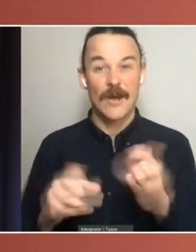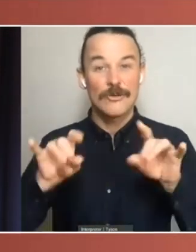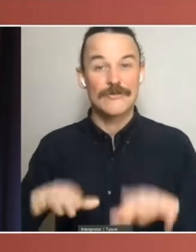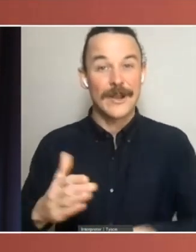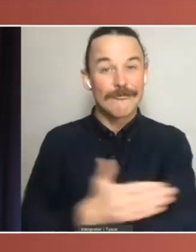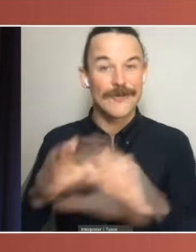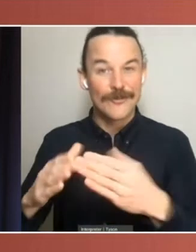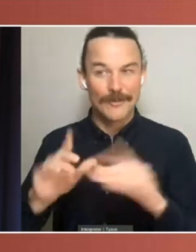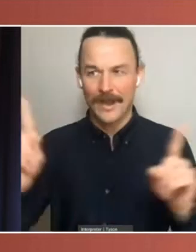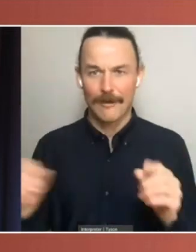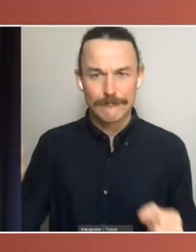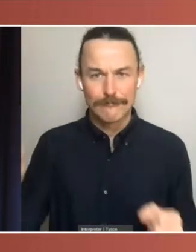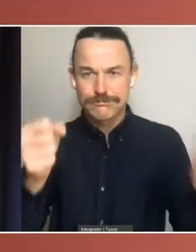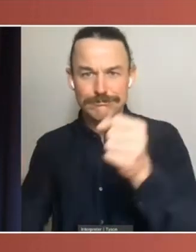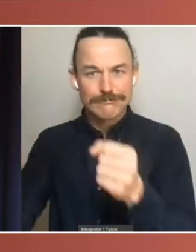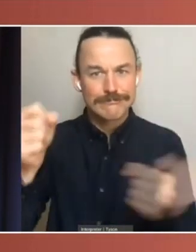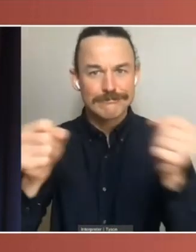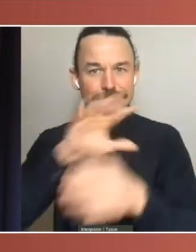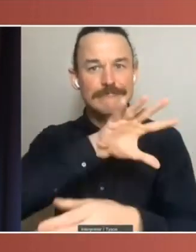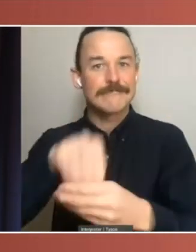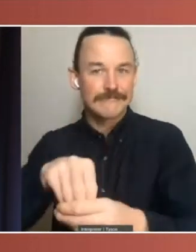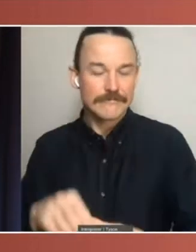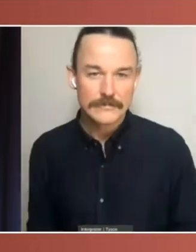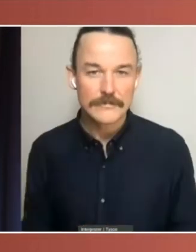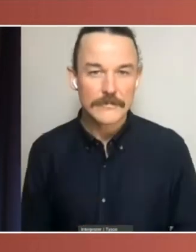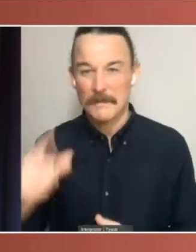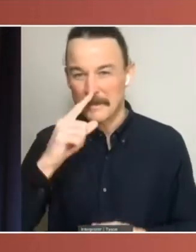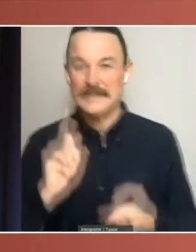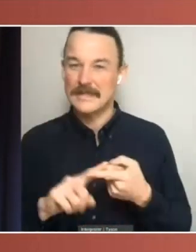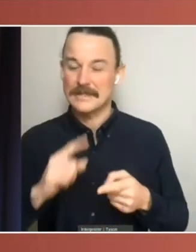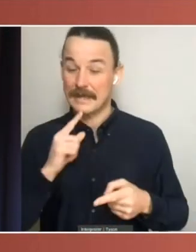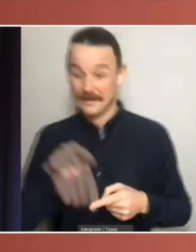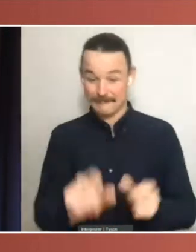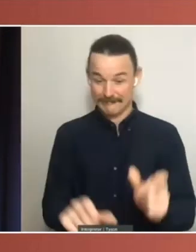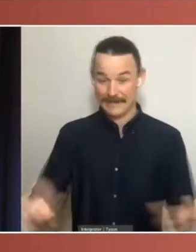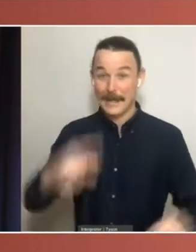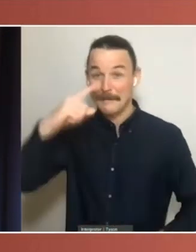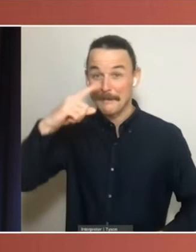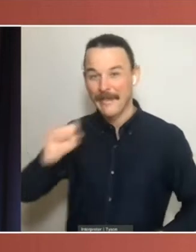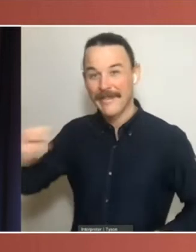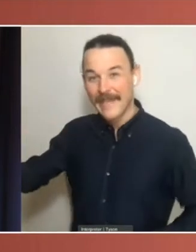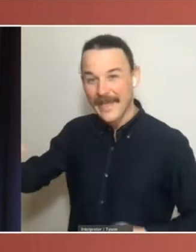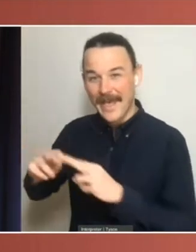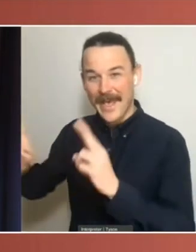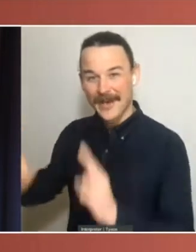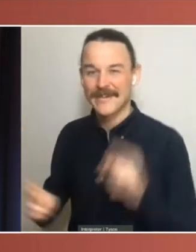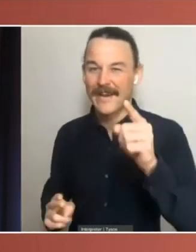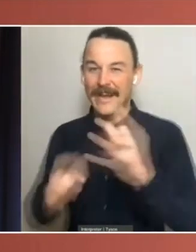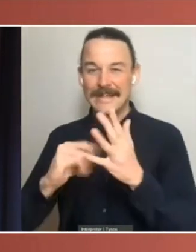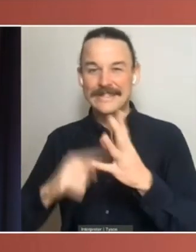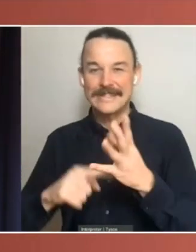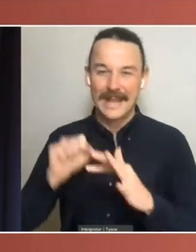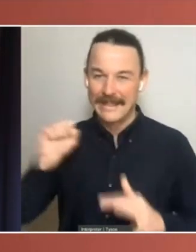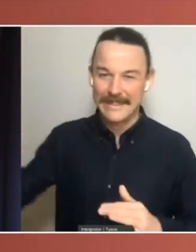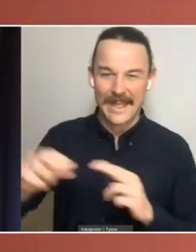with the claim that the House of Representatives is the people's house, and the Senate the state's house. Until the Senate is elected on the principle